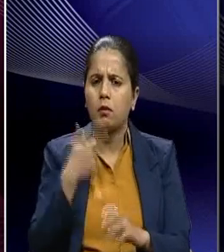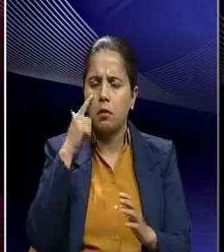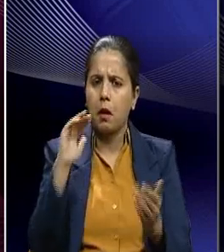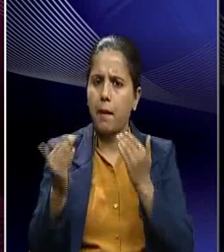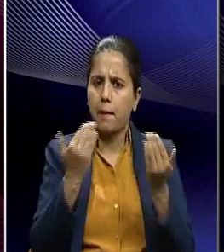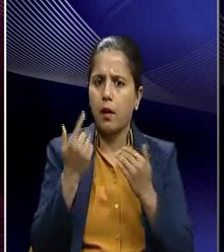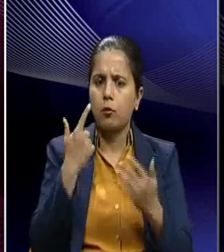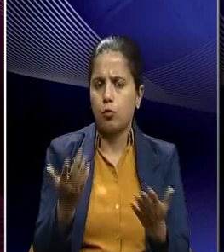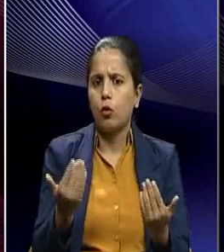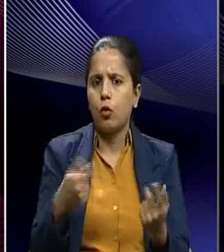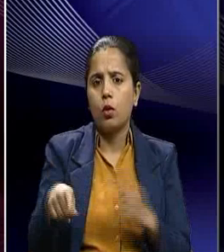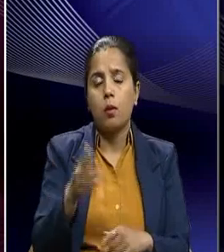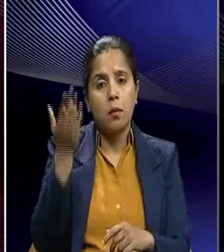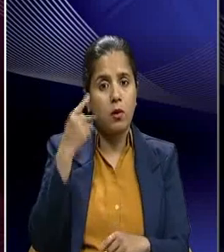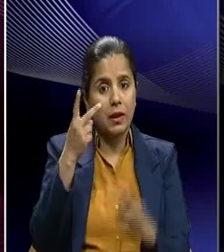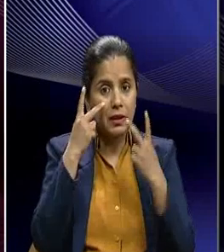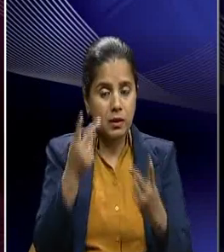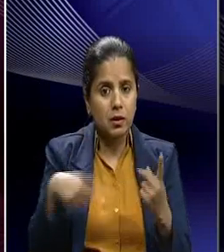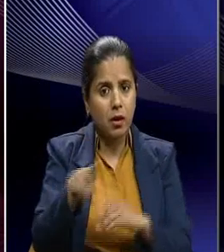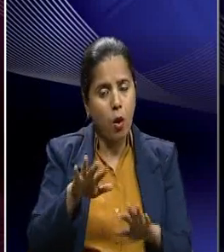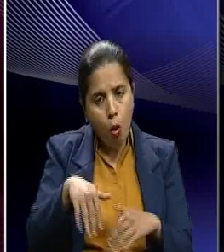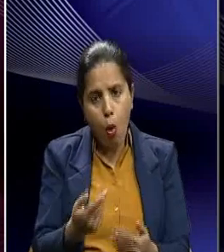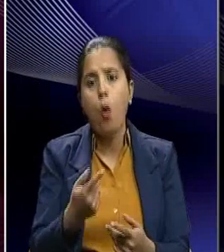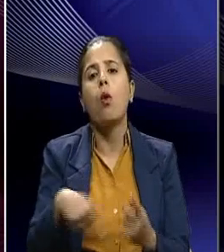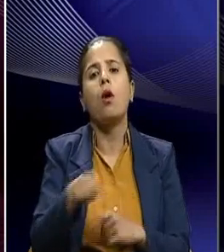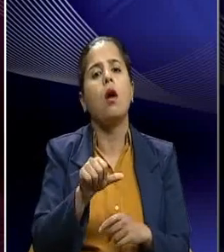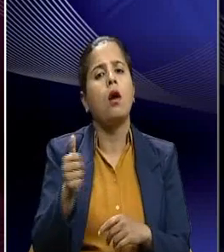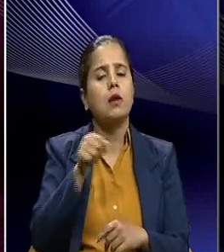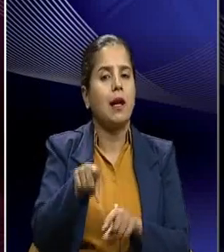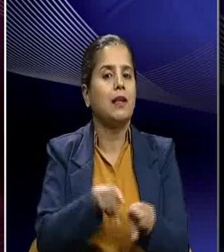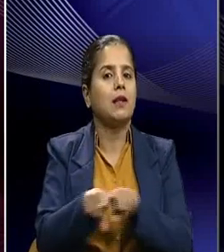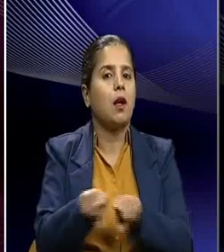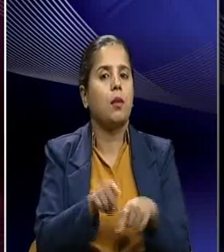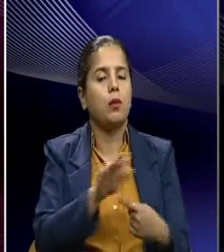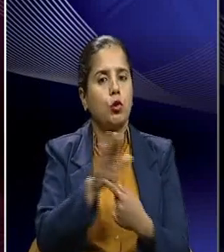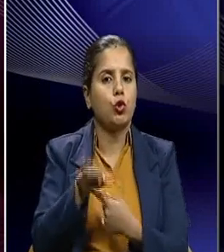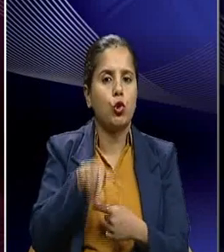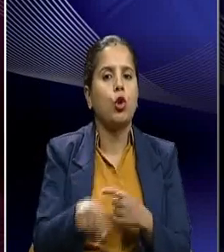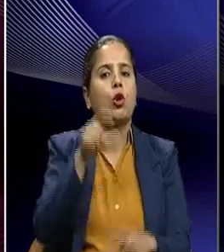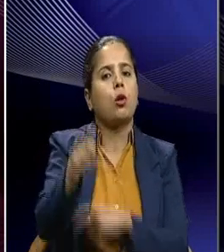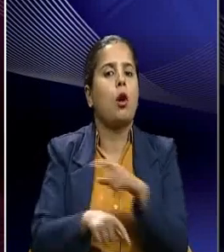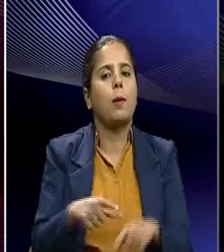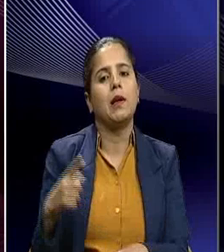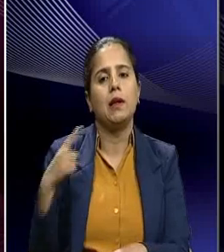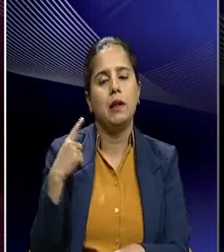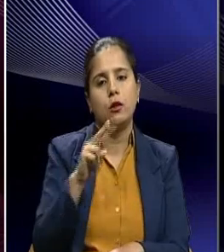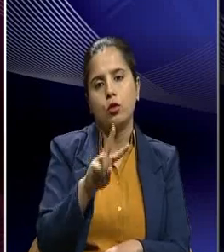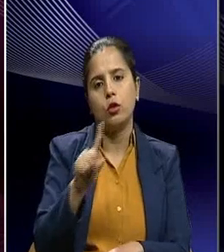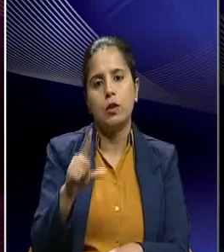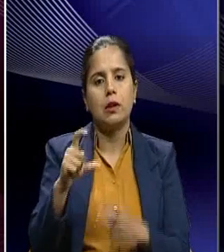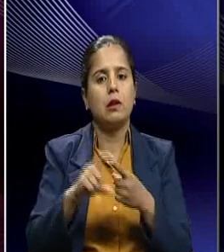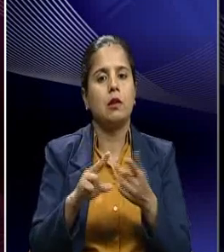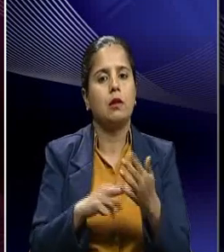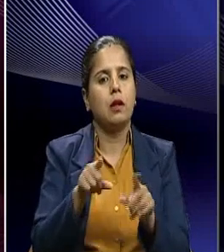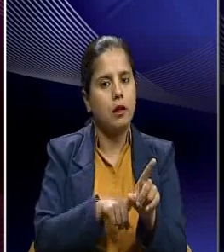the in a way see or rather he was an example for the corporate leaders of the 21st century in